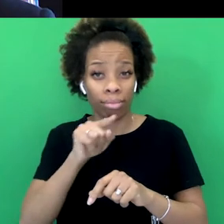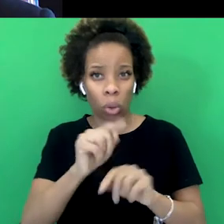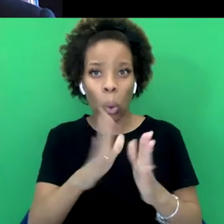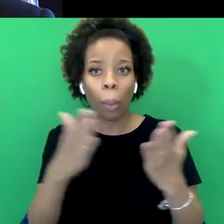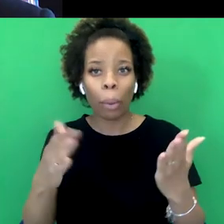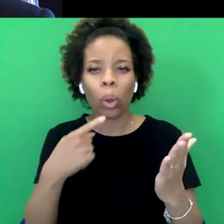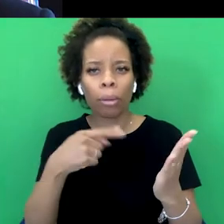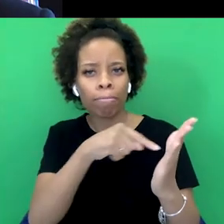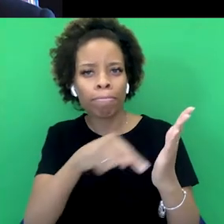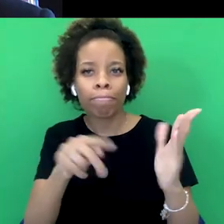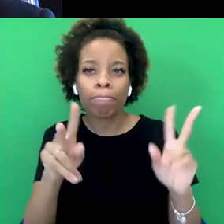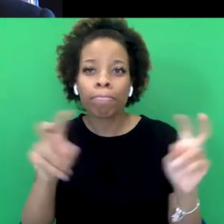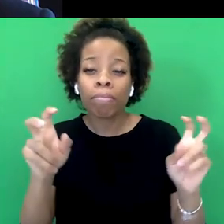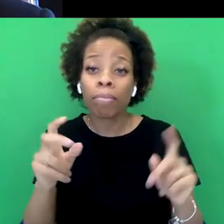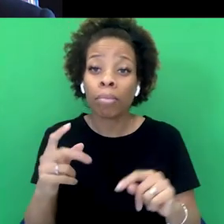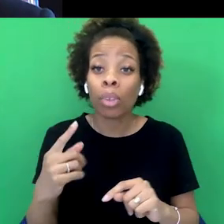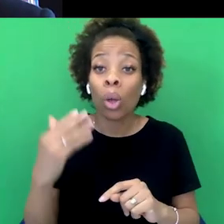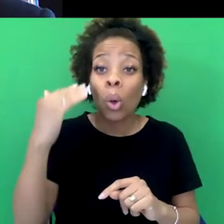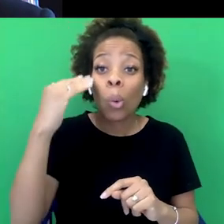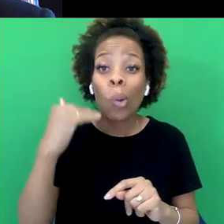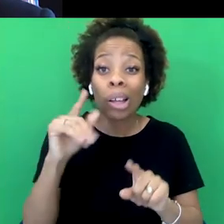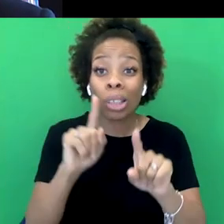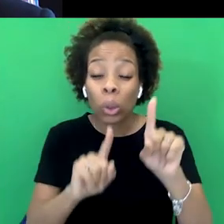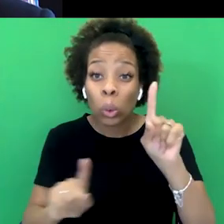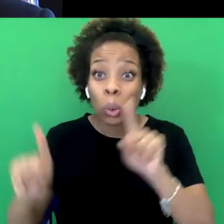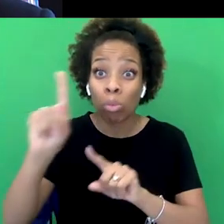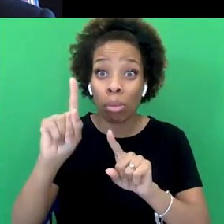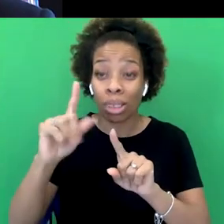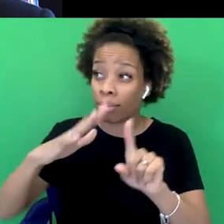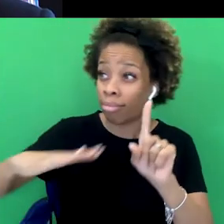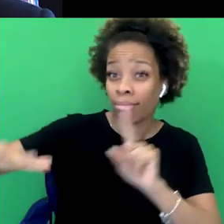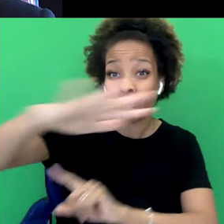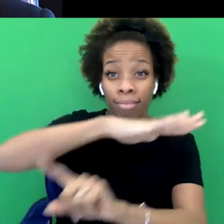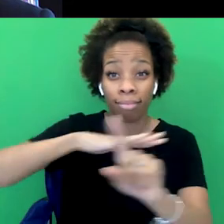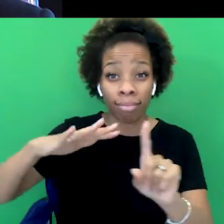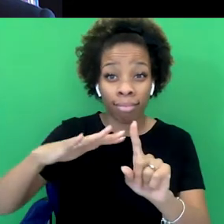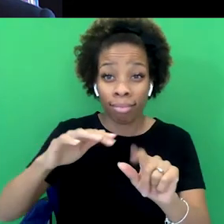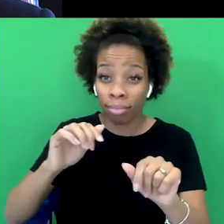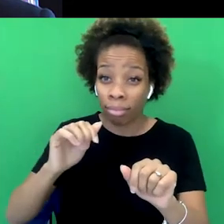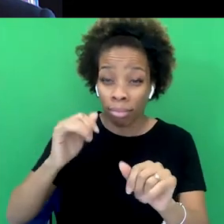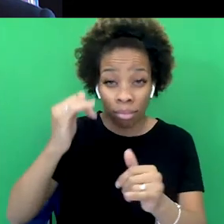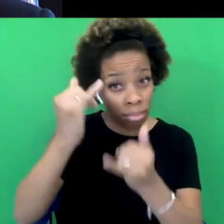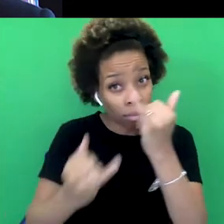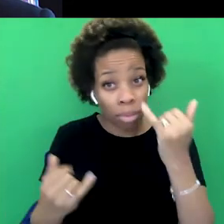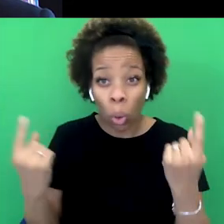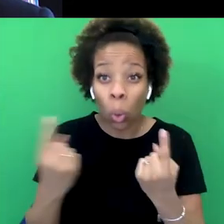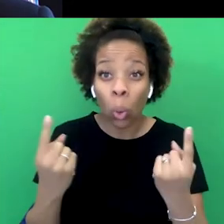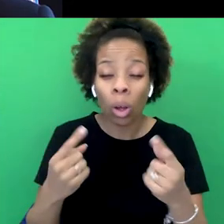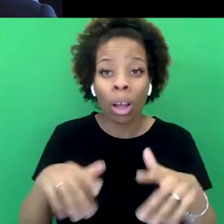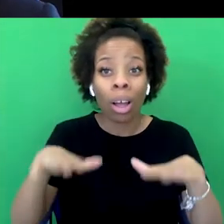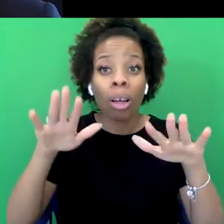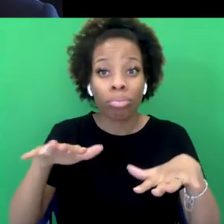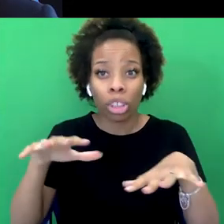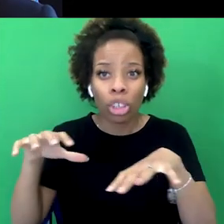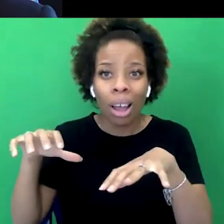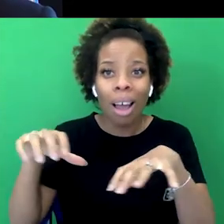supremacist enterprises in the history of humanity was the British Empire. And I think potentially, and I won't